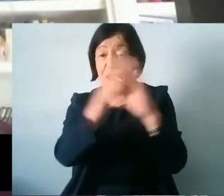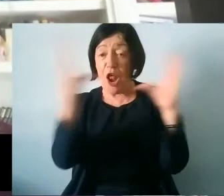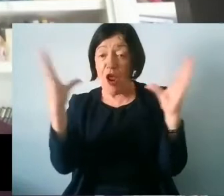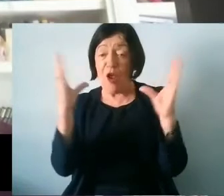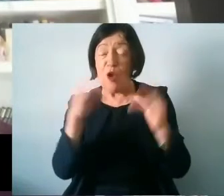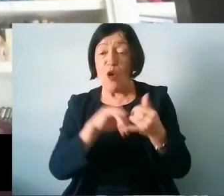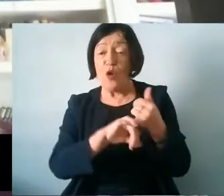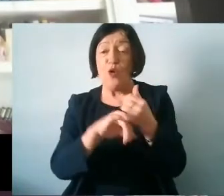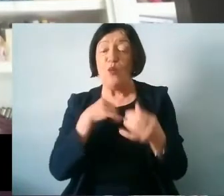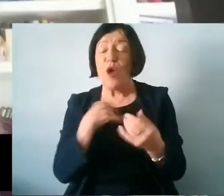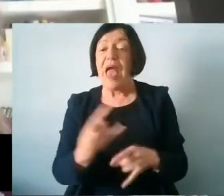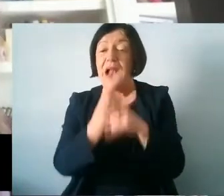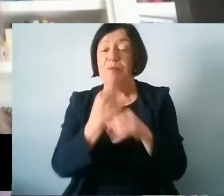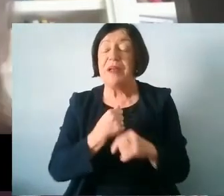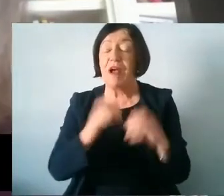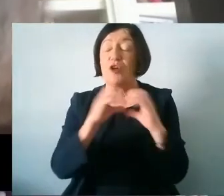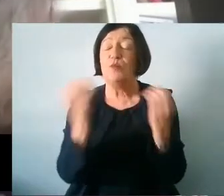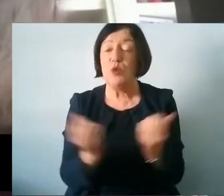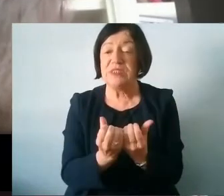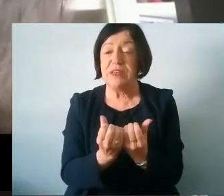who we're helping in our community.